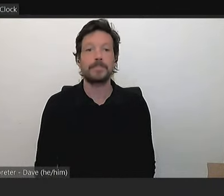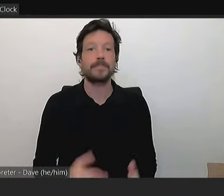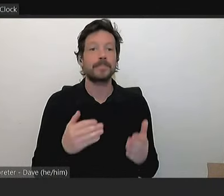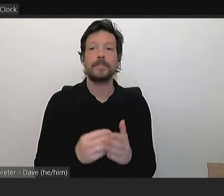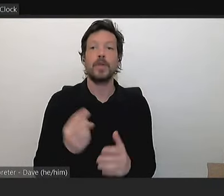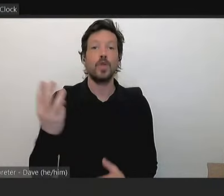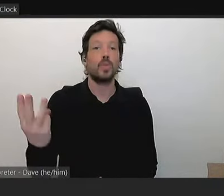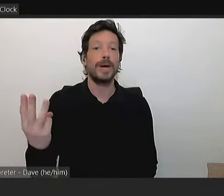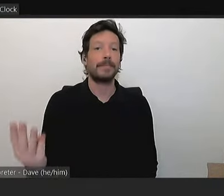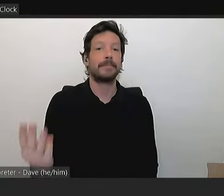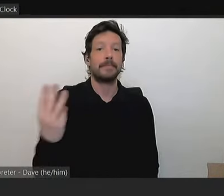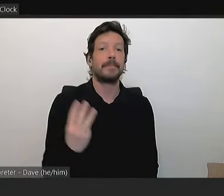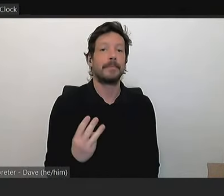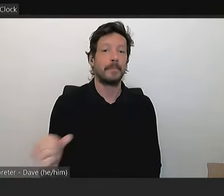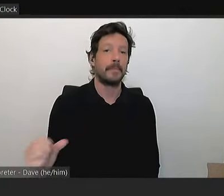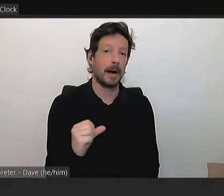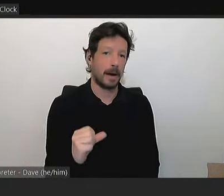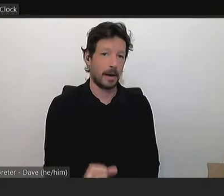come back into the chamber.